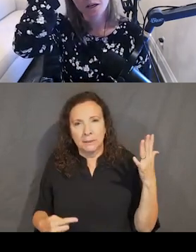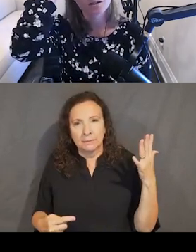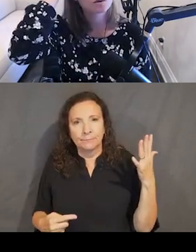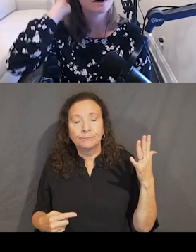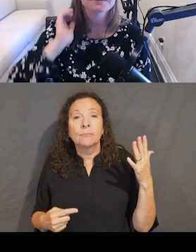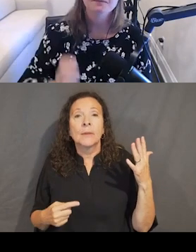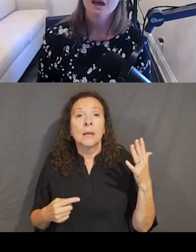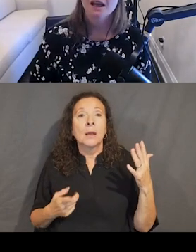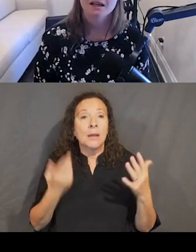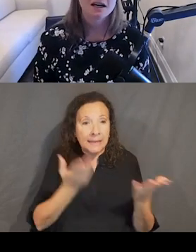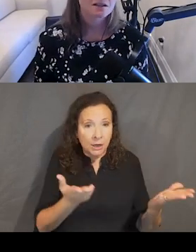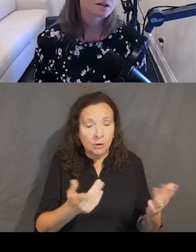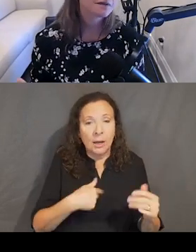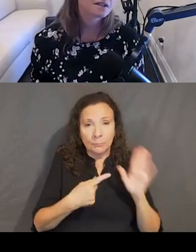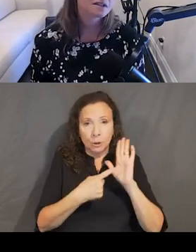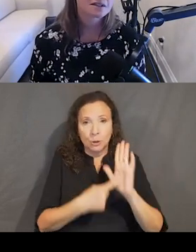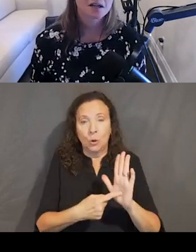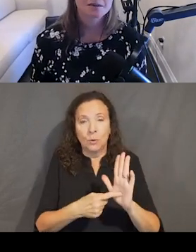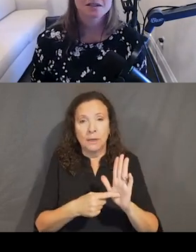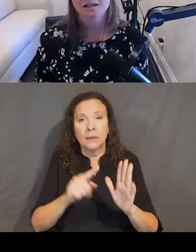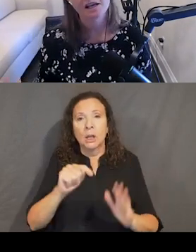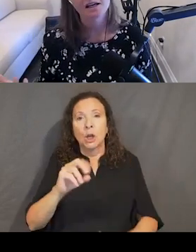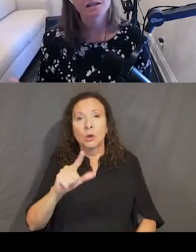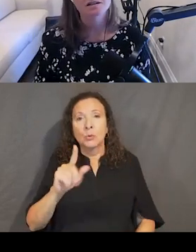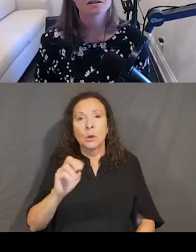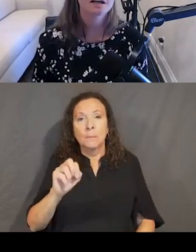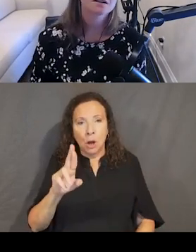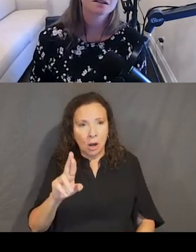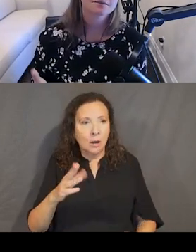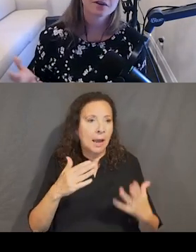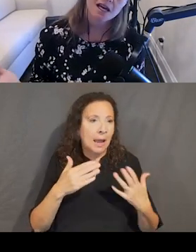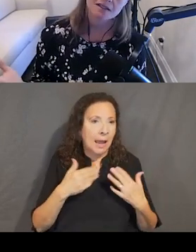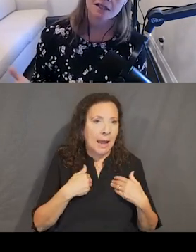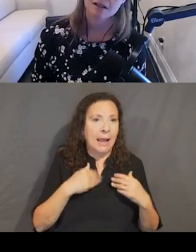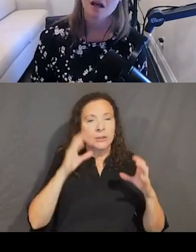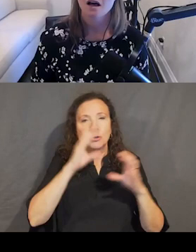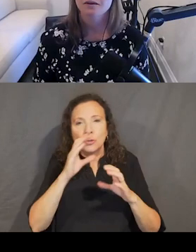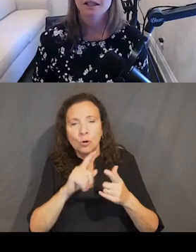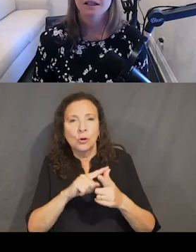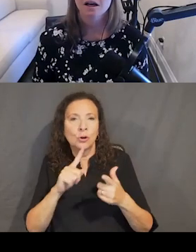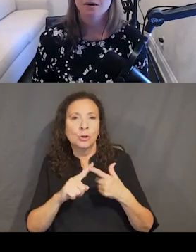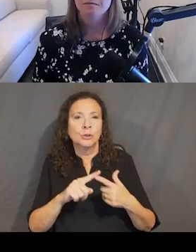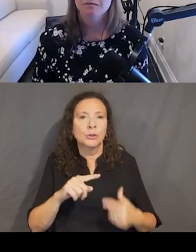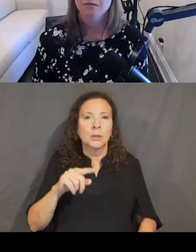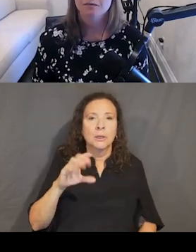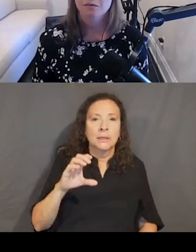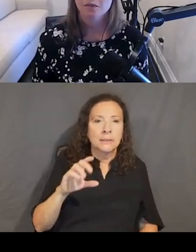I'm showing a toolbar and it has a search field and it's got a bunch of CTAs. There's title and some other text. And really,